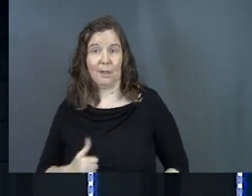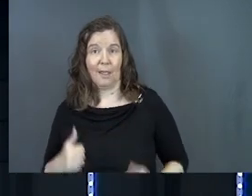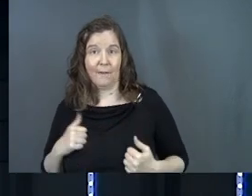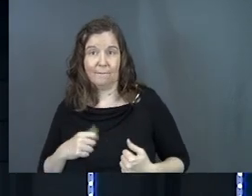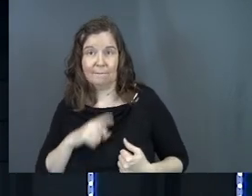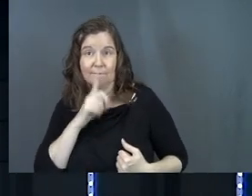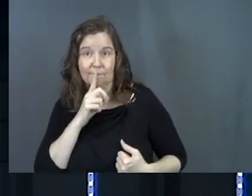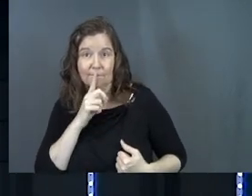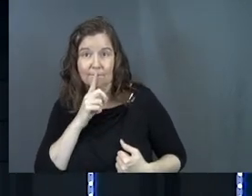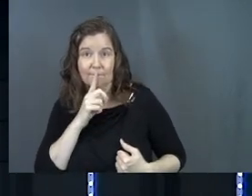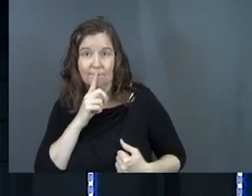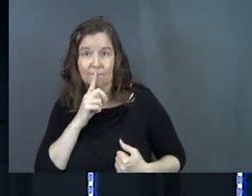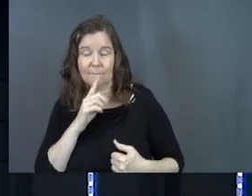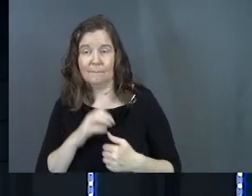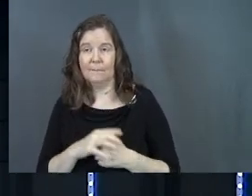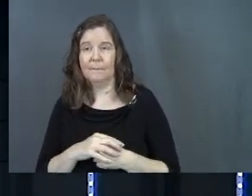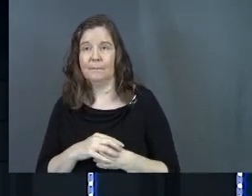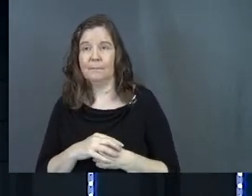life.